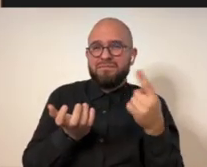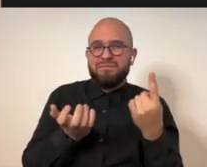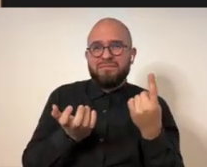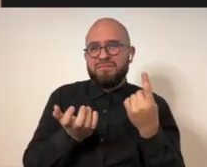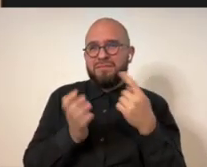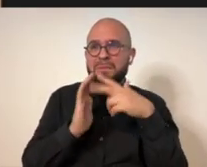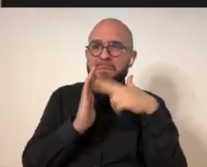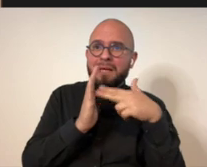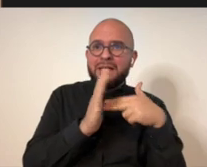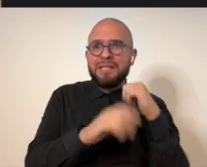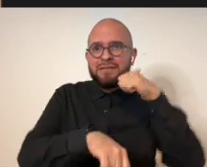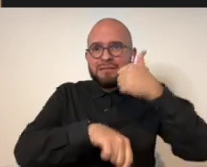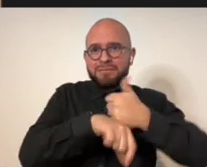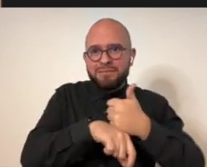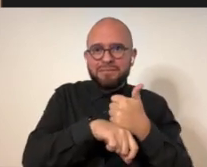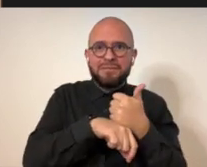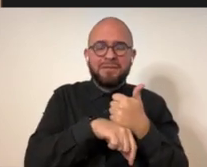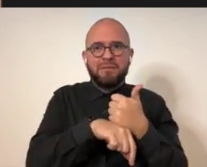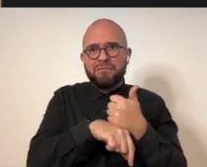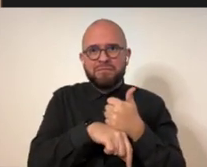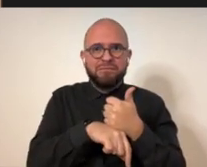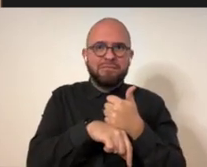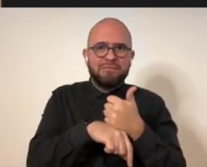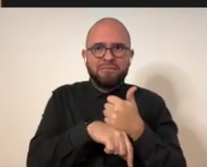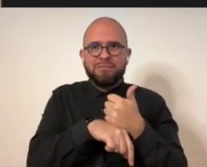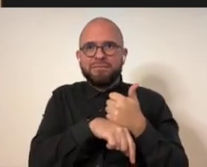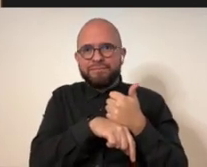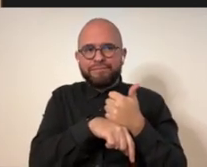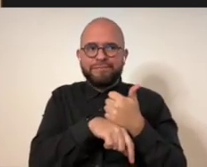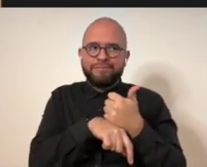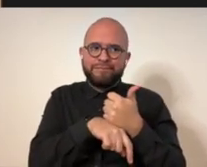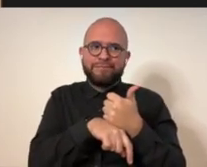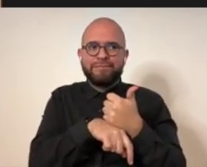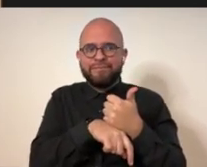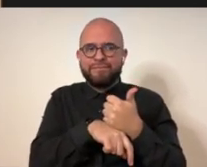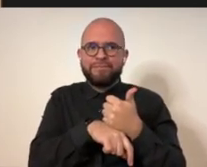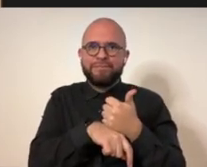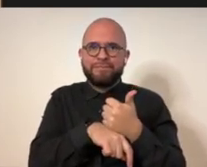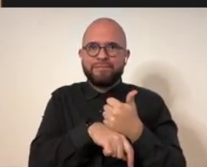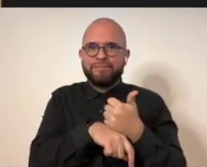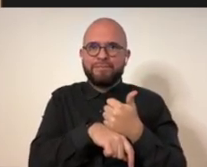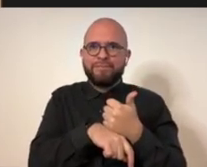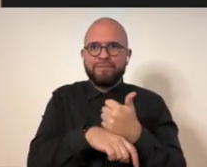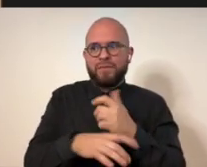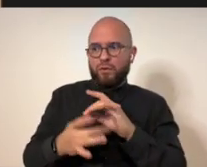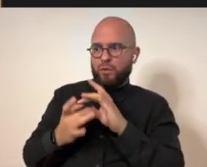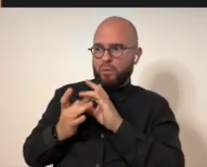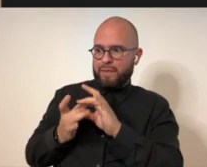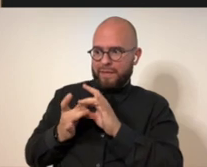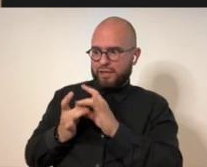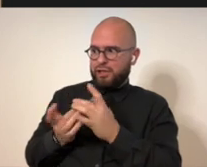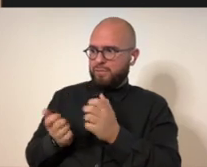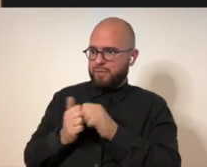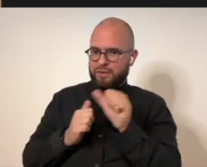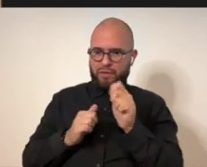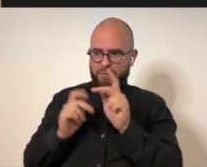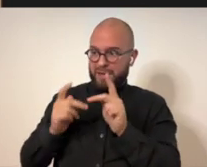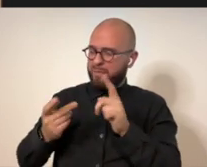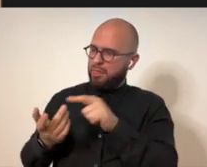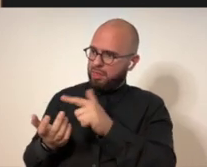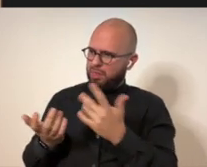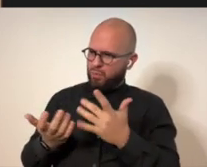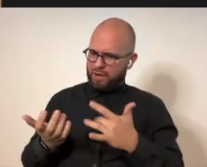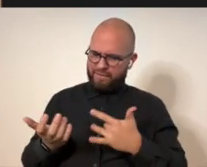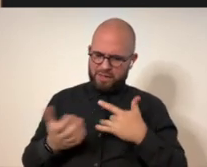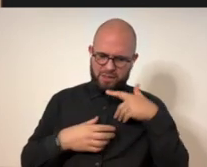but I also just want to do paintings based on what comes out from the